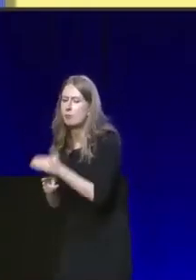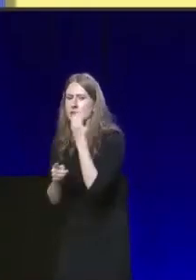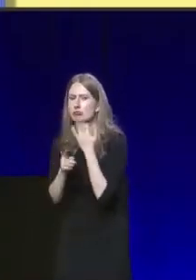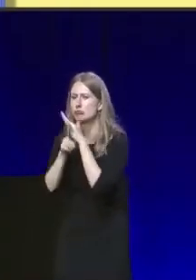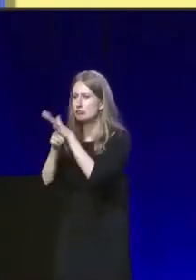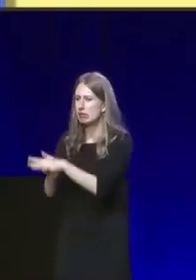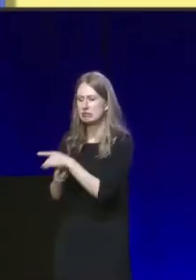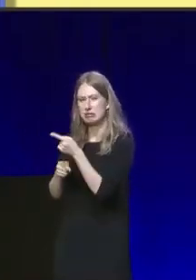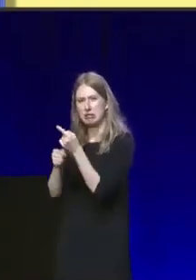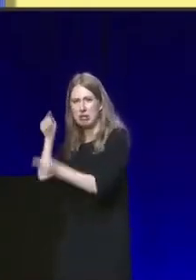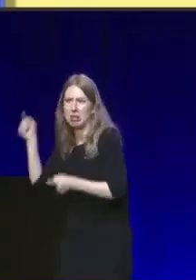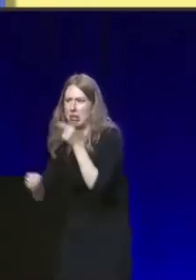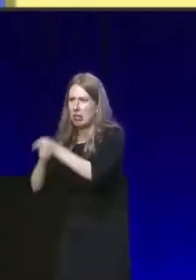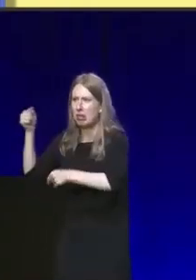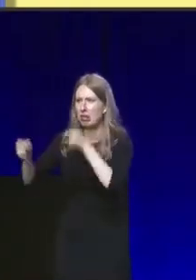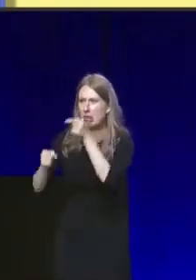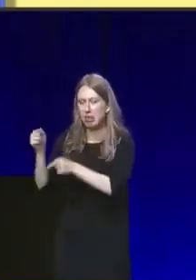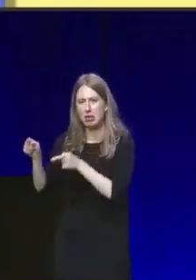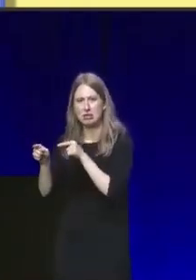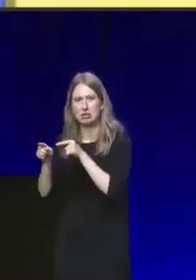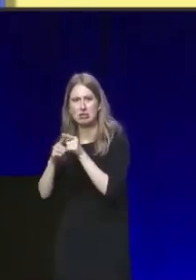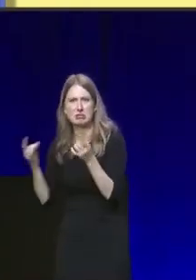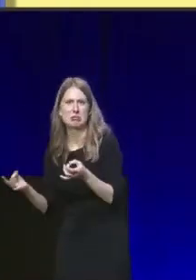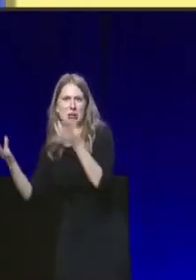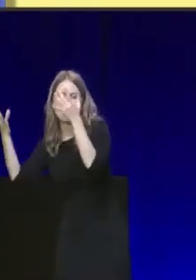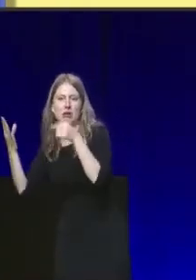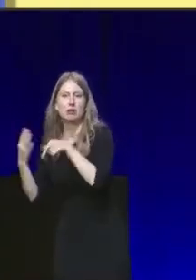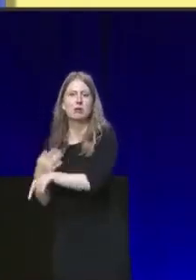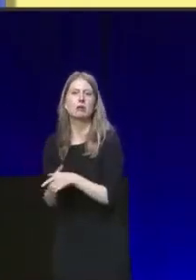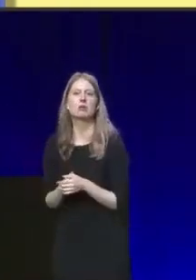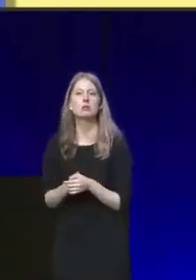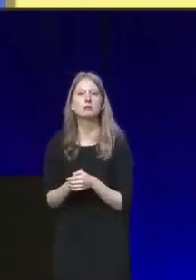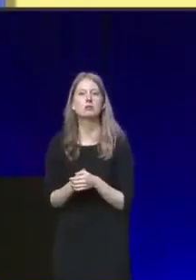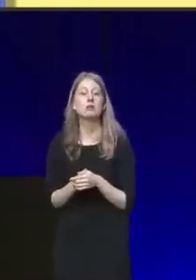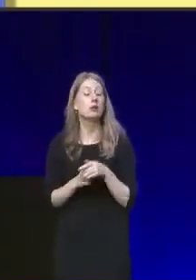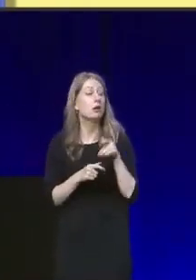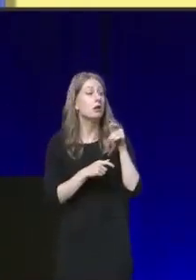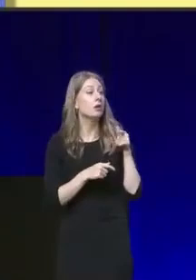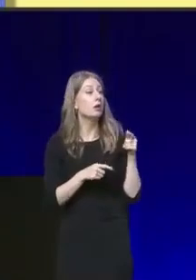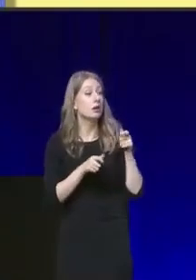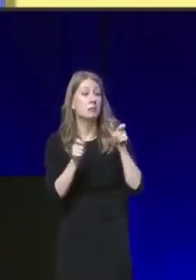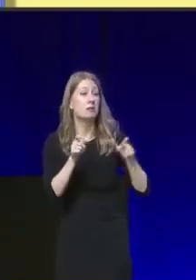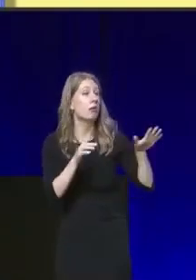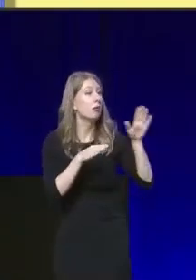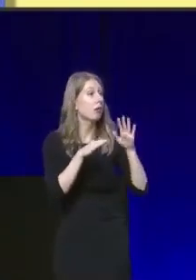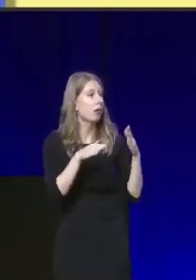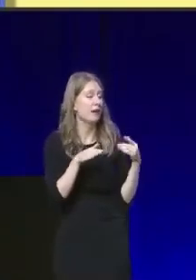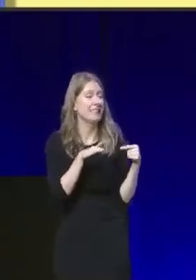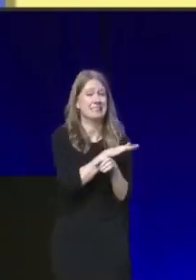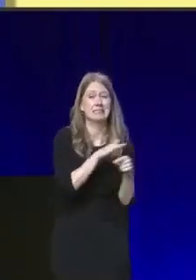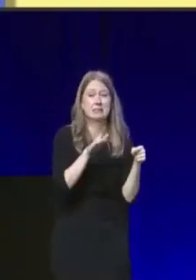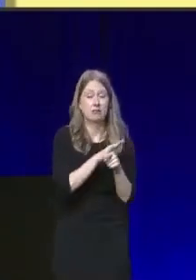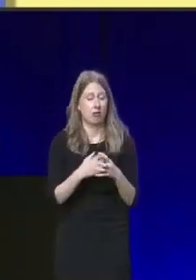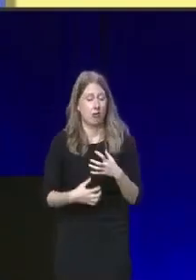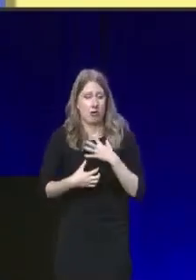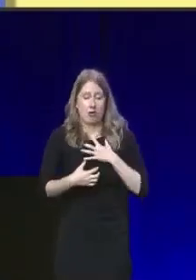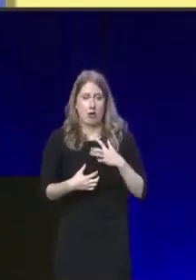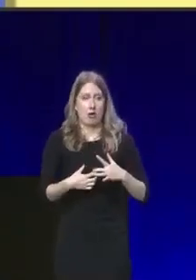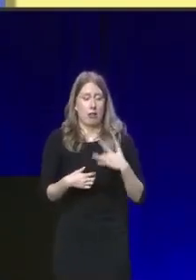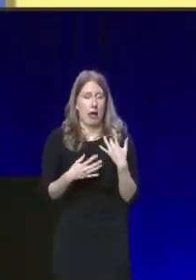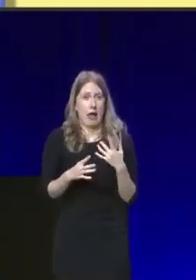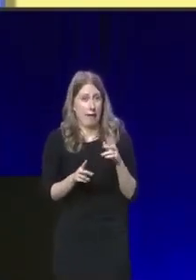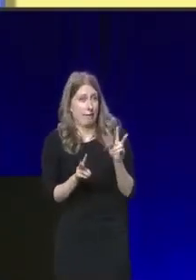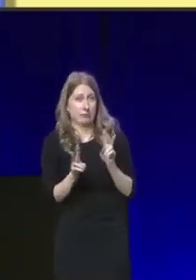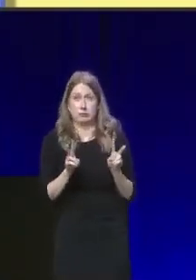thugs trying to stoke division. People fleeing oppression overseas feared for their lives in the